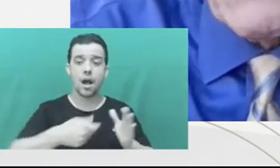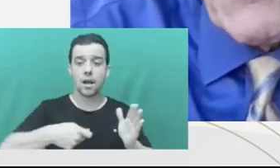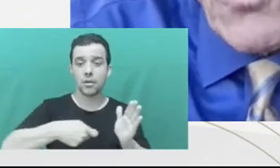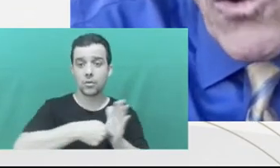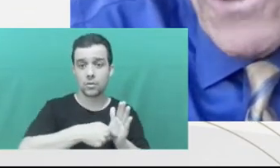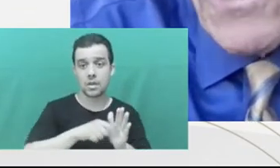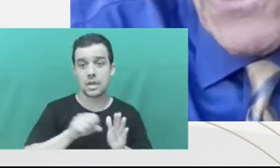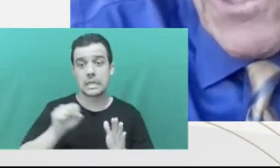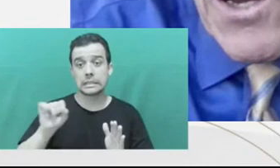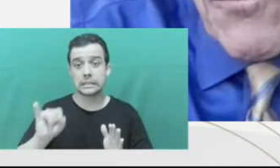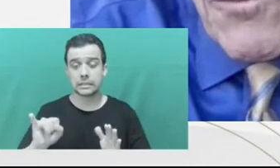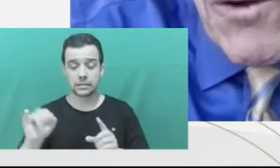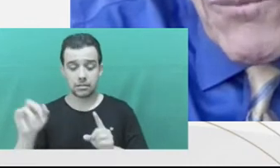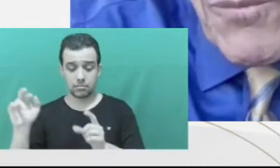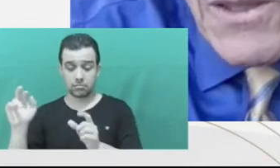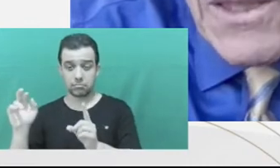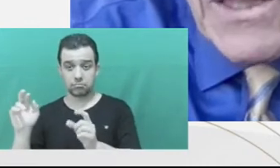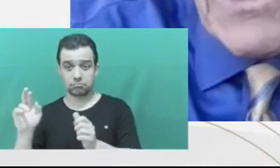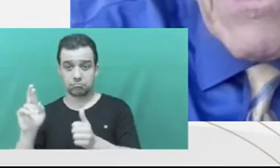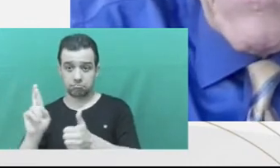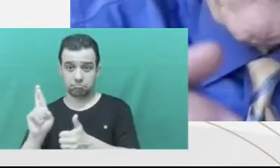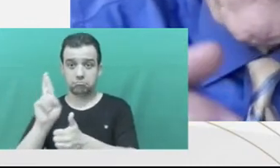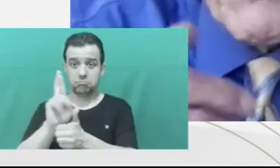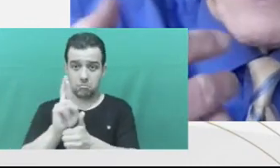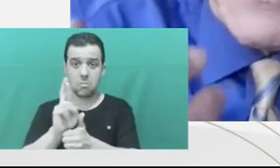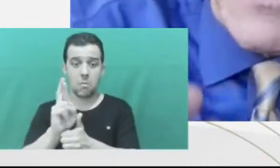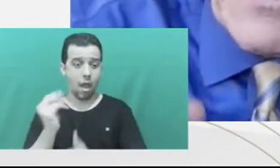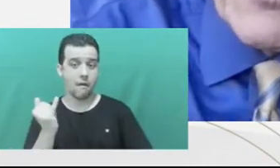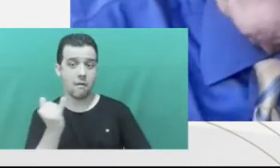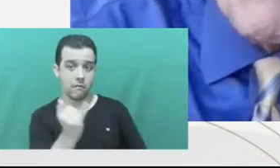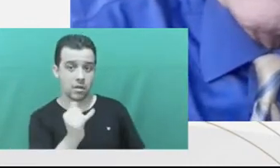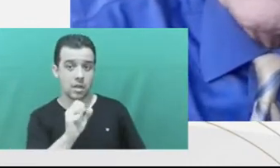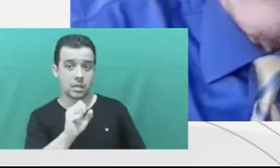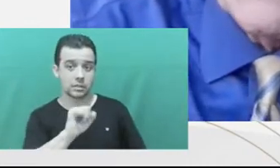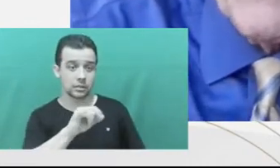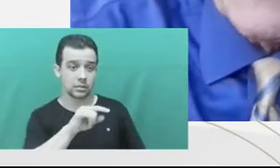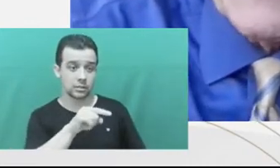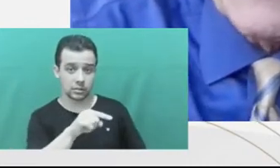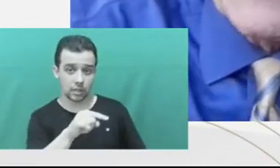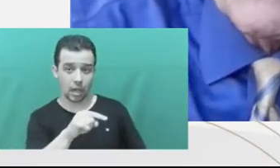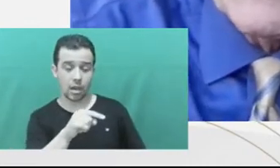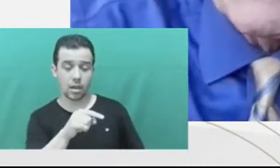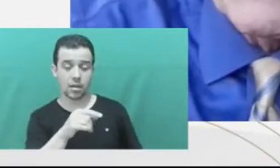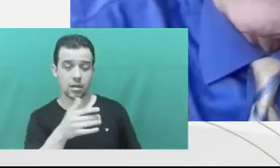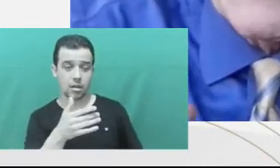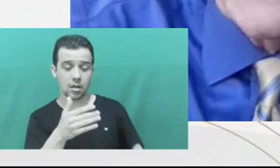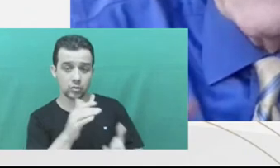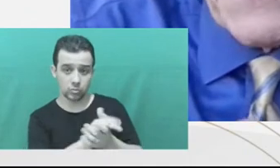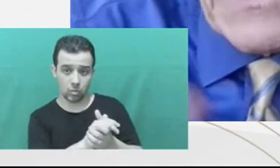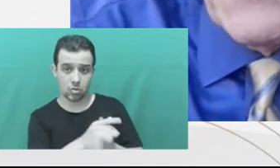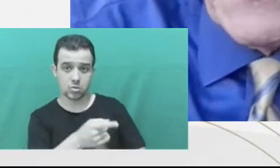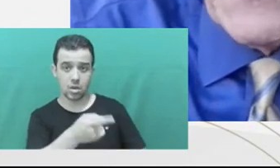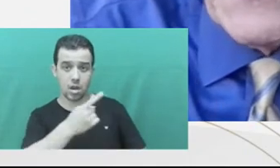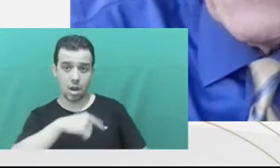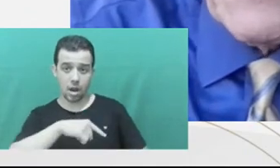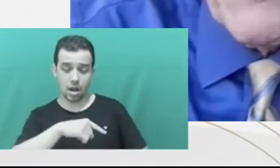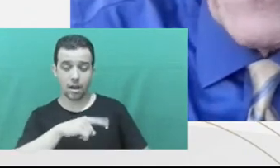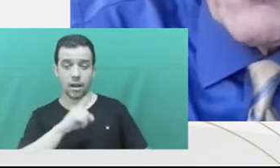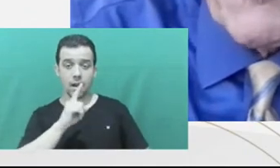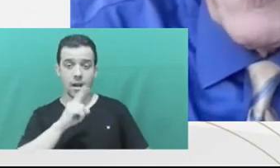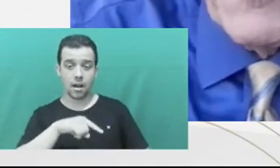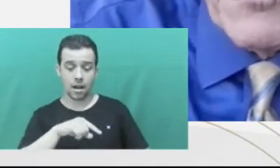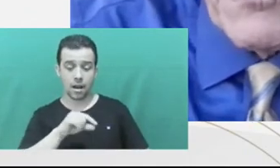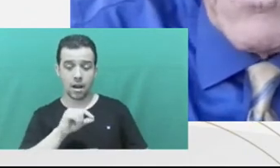Those sorts of pleas create such pressure on defendants to plead guilty that even innocent